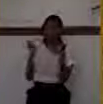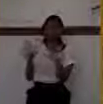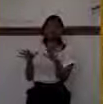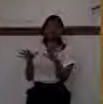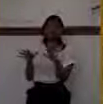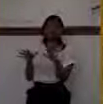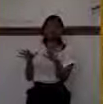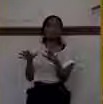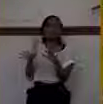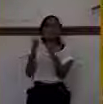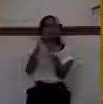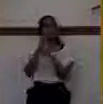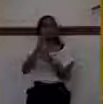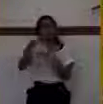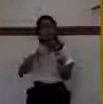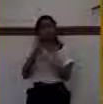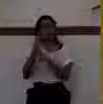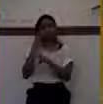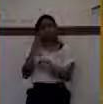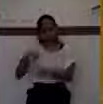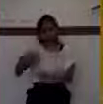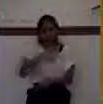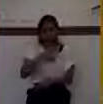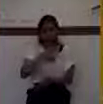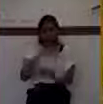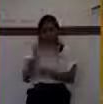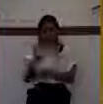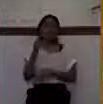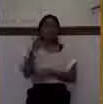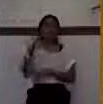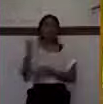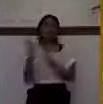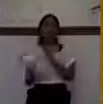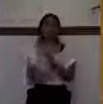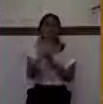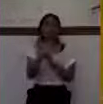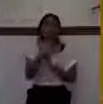May the world see the gold shields, not the bronze.